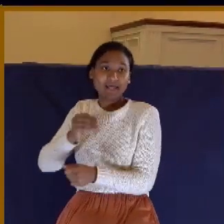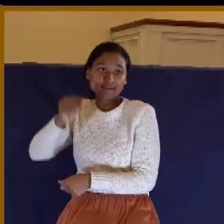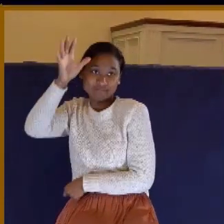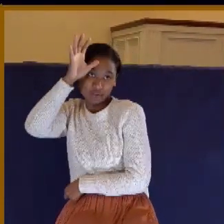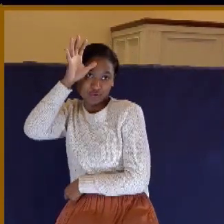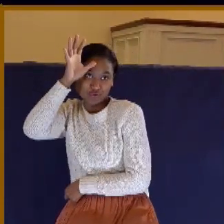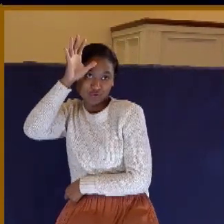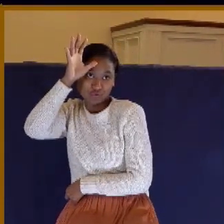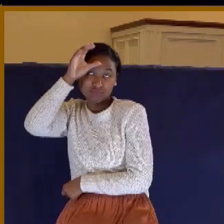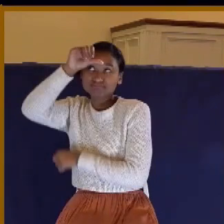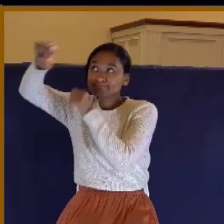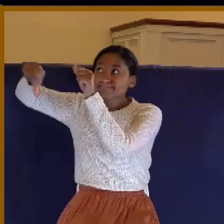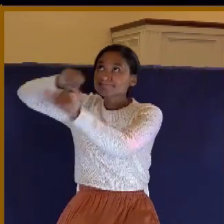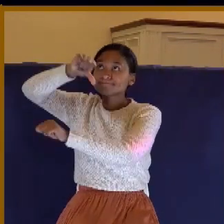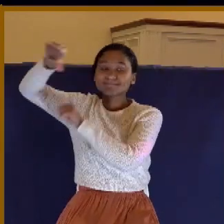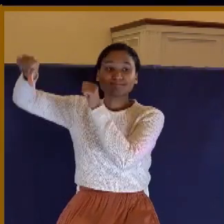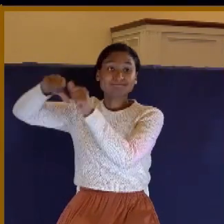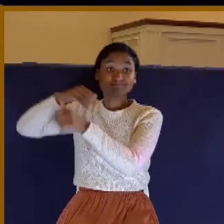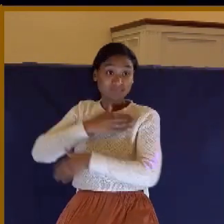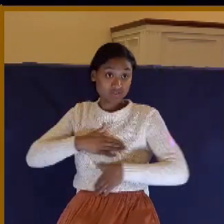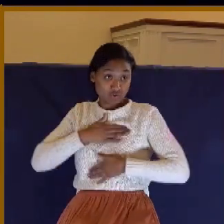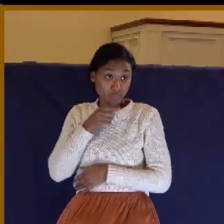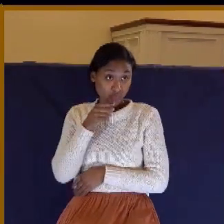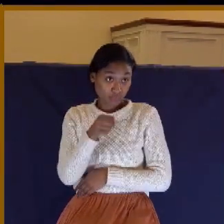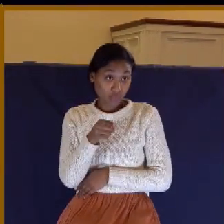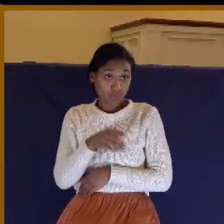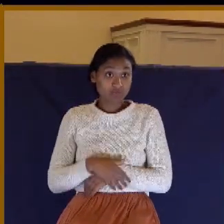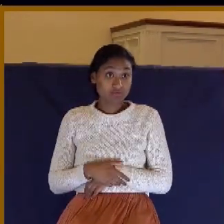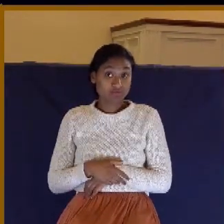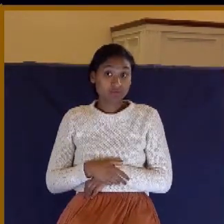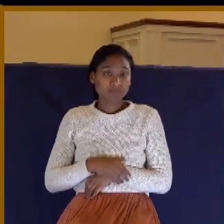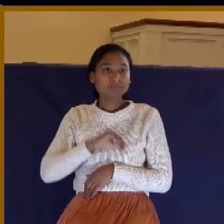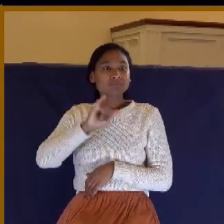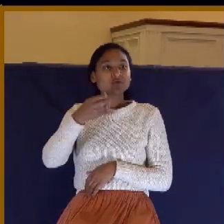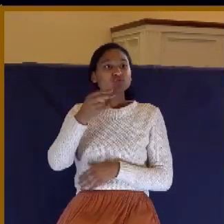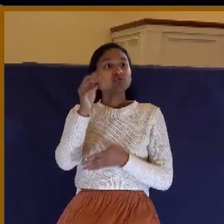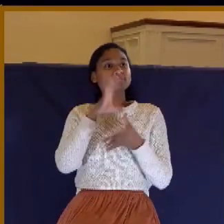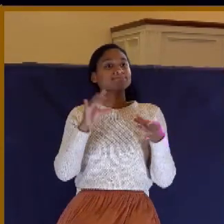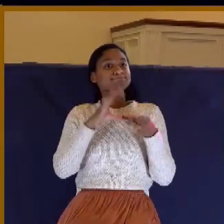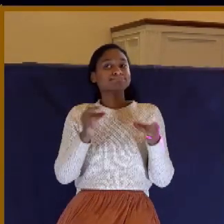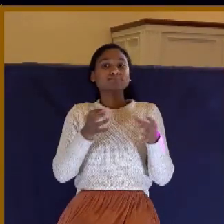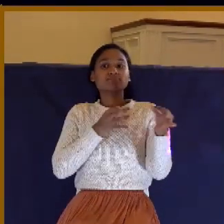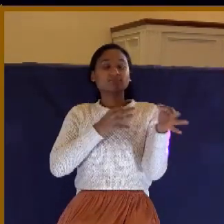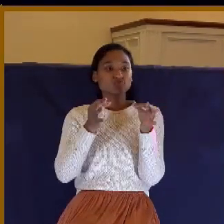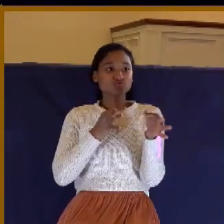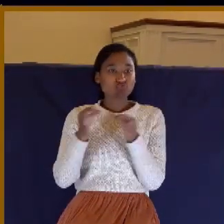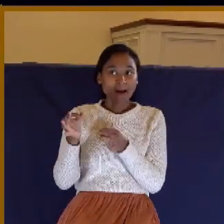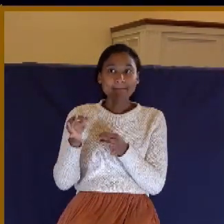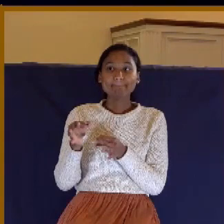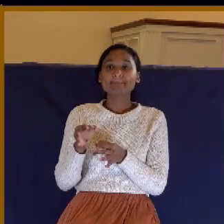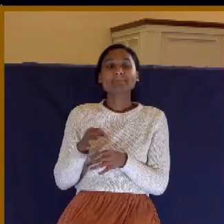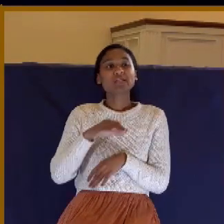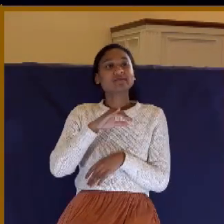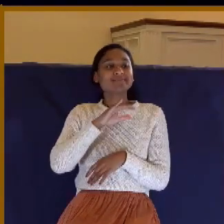What John is describing here is a communion and a fellowship that he enjoyed with Christ and the Father.